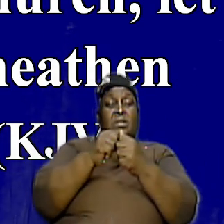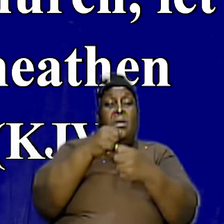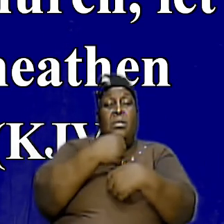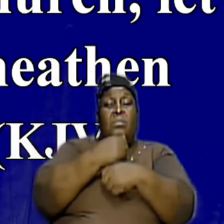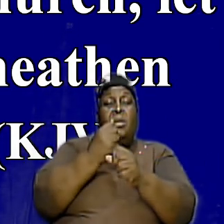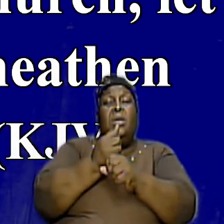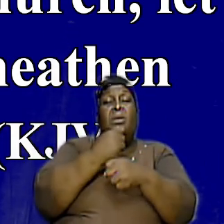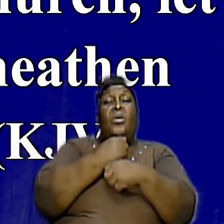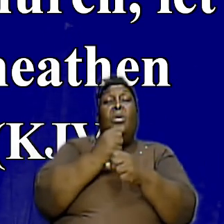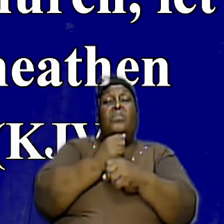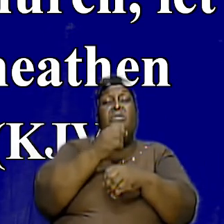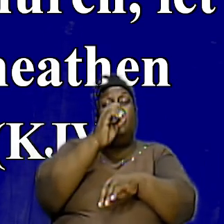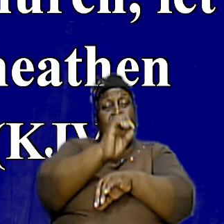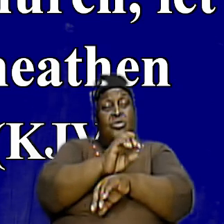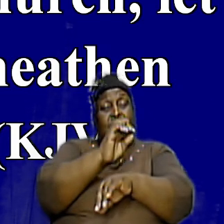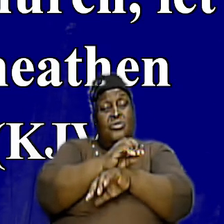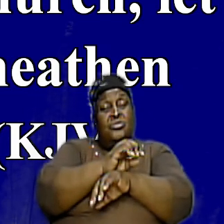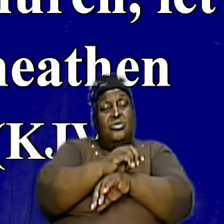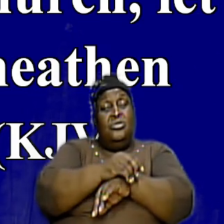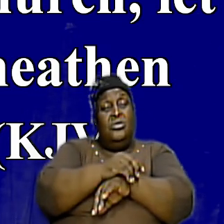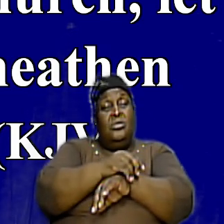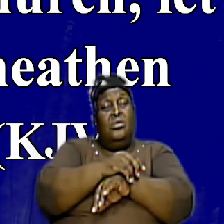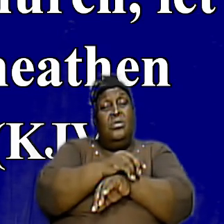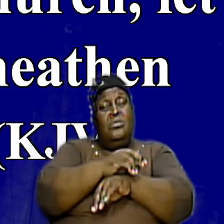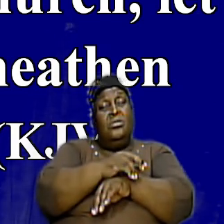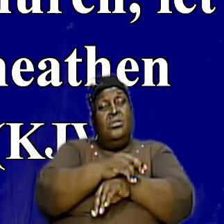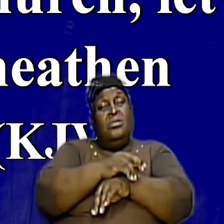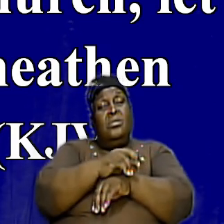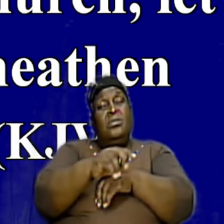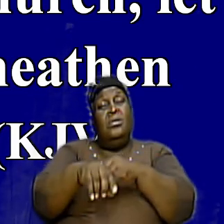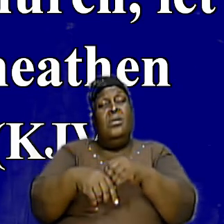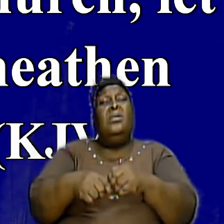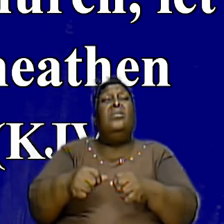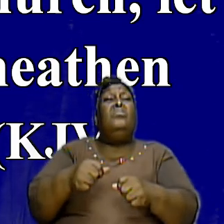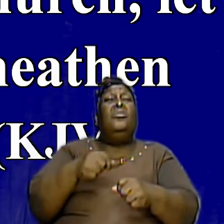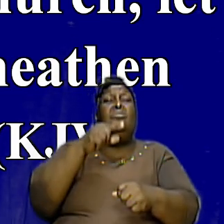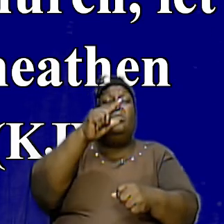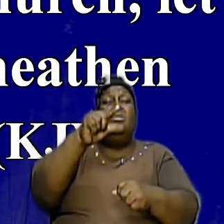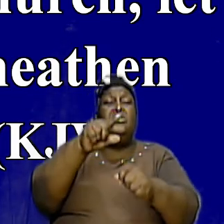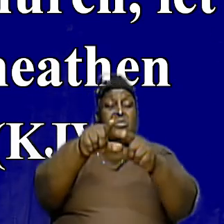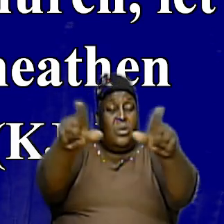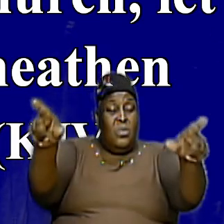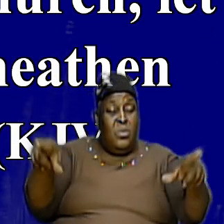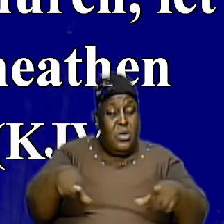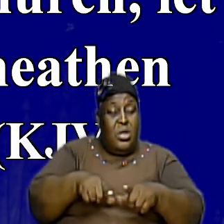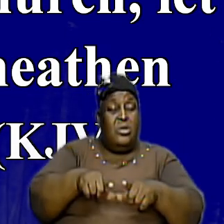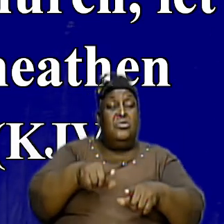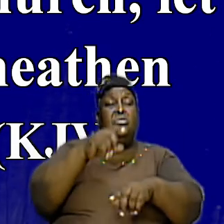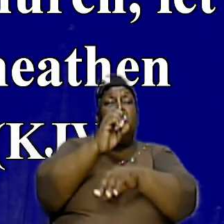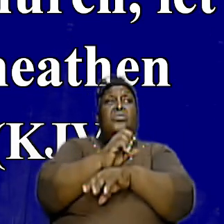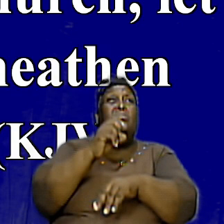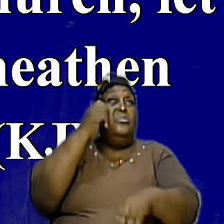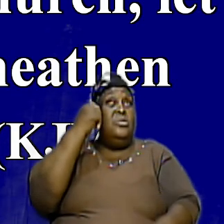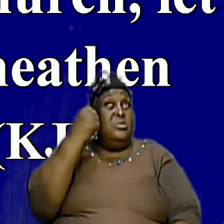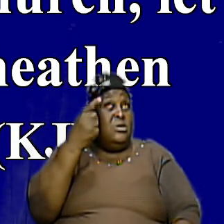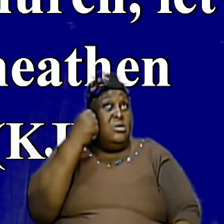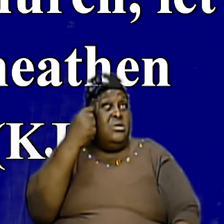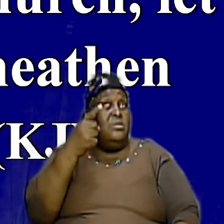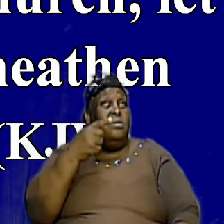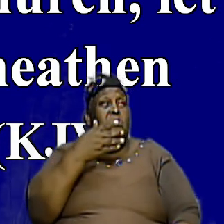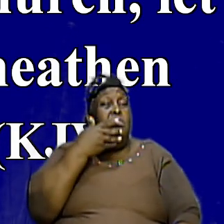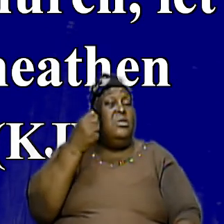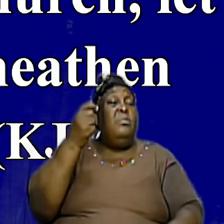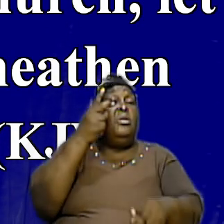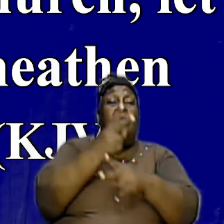Church Triumphant But There Is A Local Church And We Must Understand That In The Local Church We Better Be